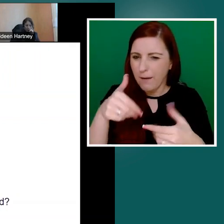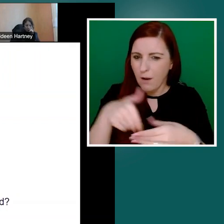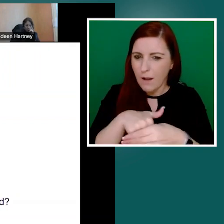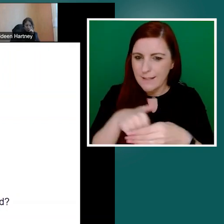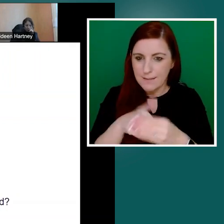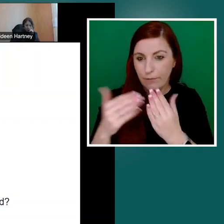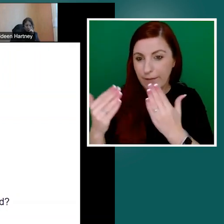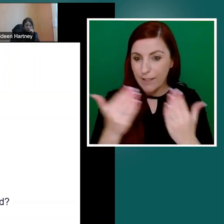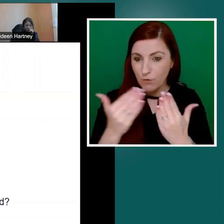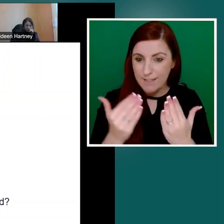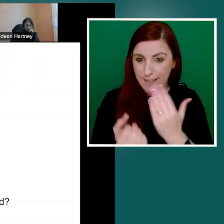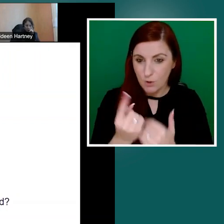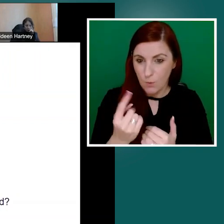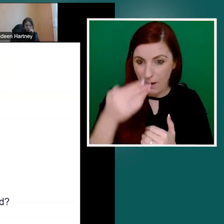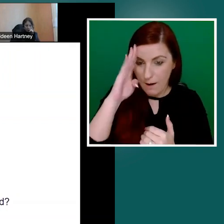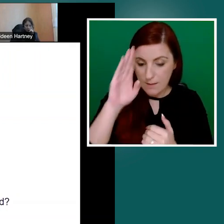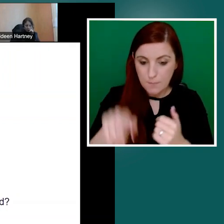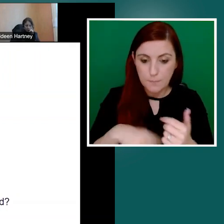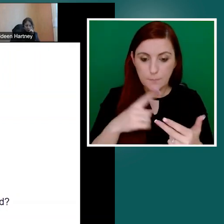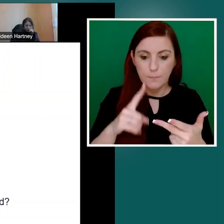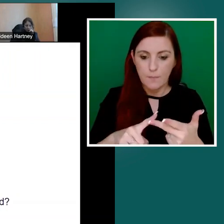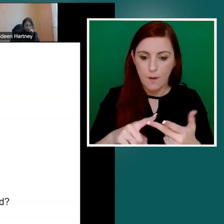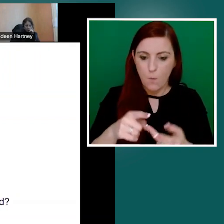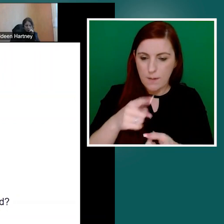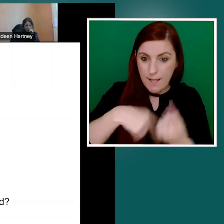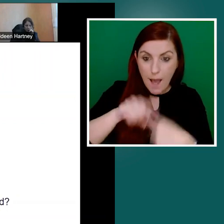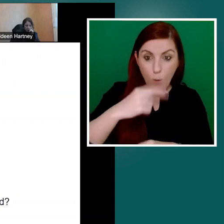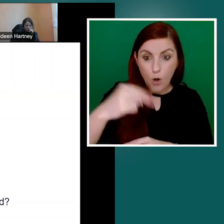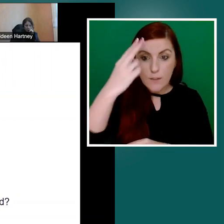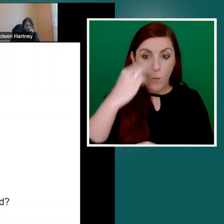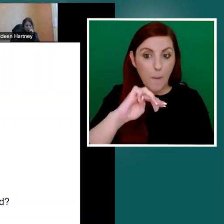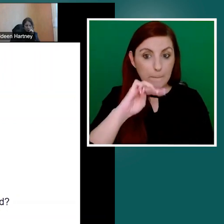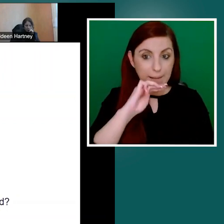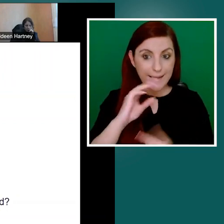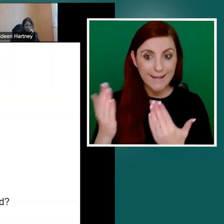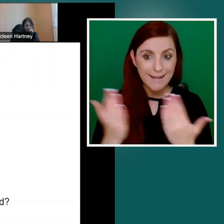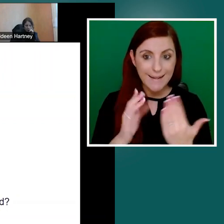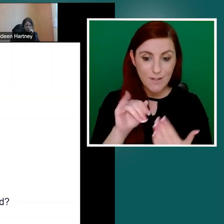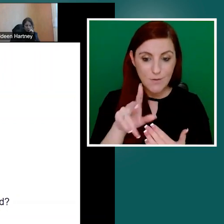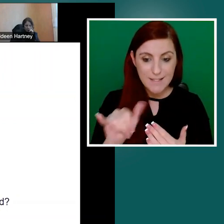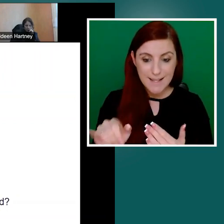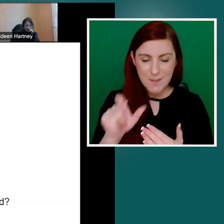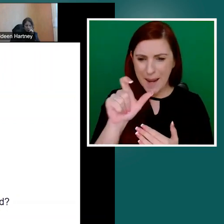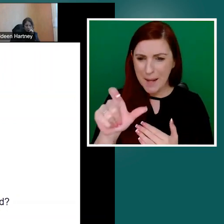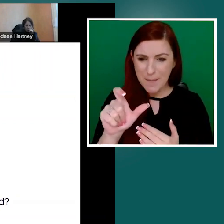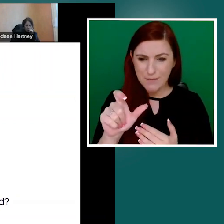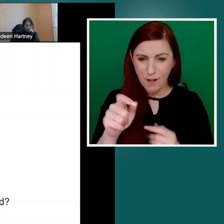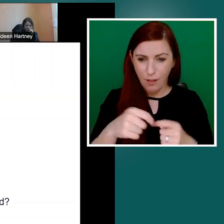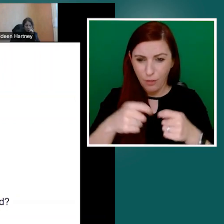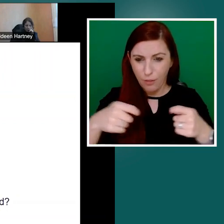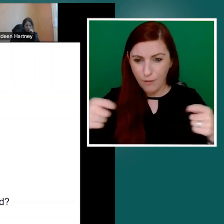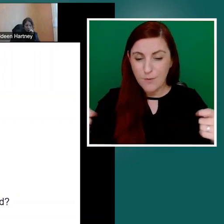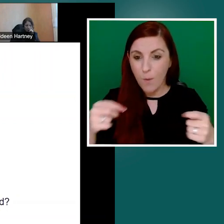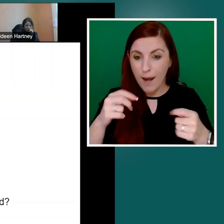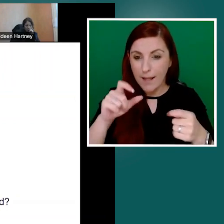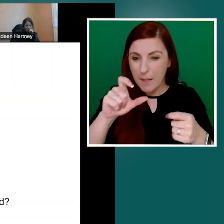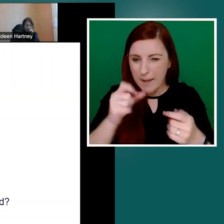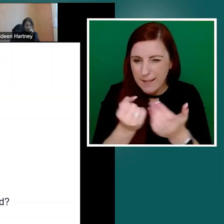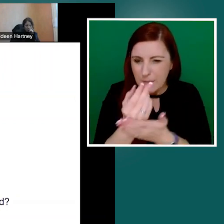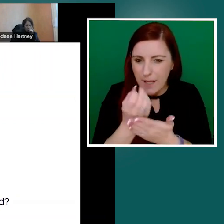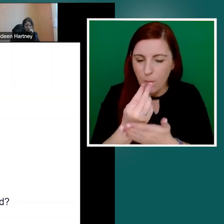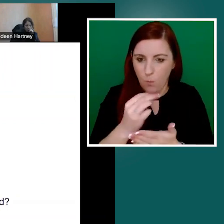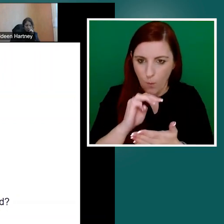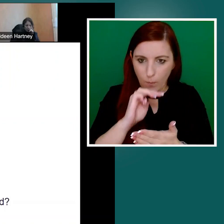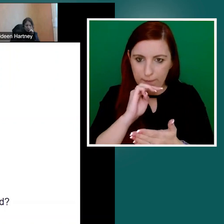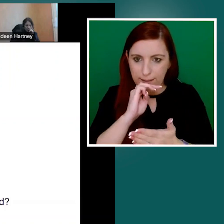mouthful. So I'd like to kind of unpack that a little bit in terms of when you when you hear it mentioned, you can have a sense of what we're talking about and what we do